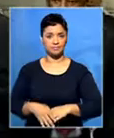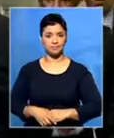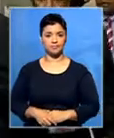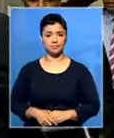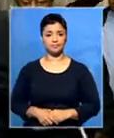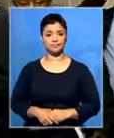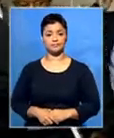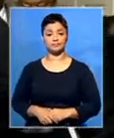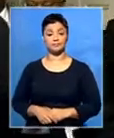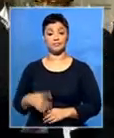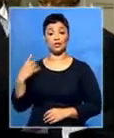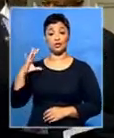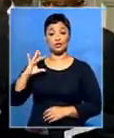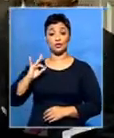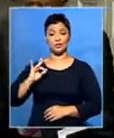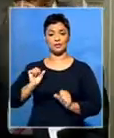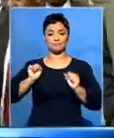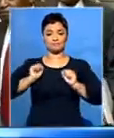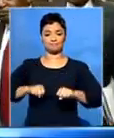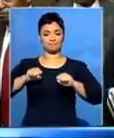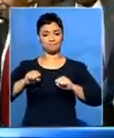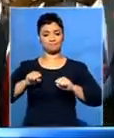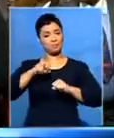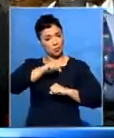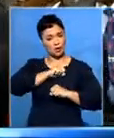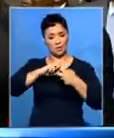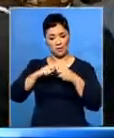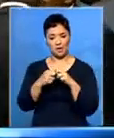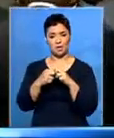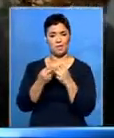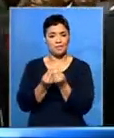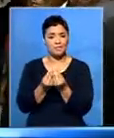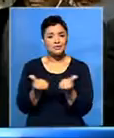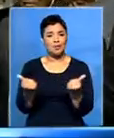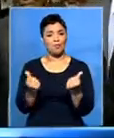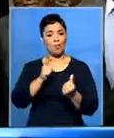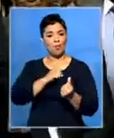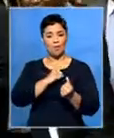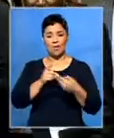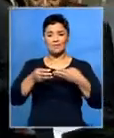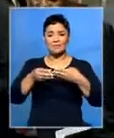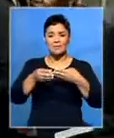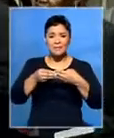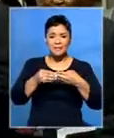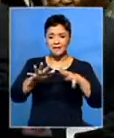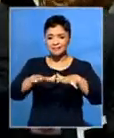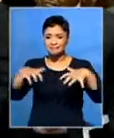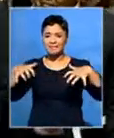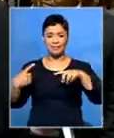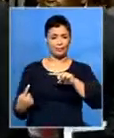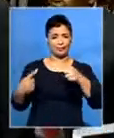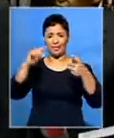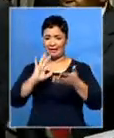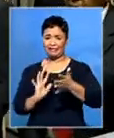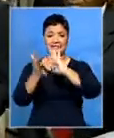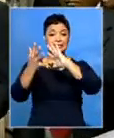The deal, agreed to on Tuesday, sought a political solution to ongoing issues of members' decorum in the National Assembly.